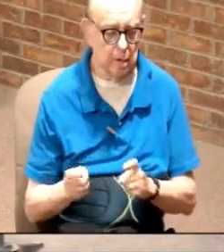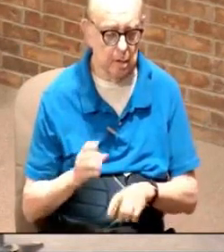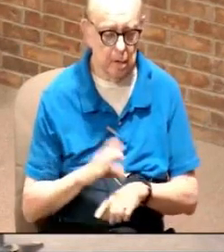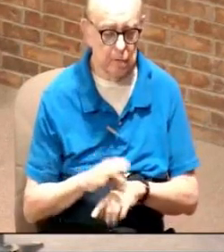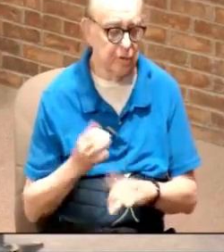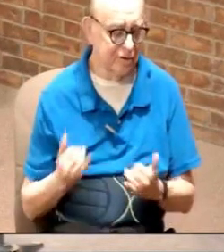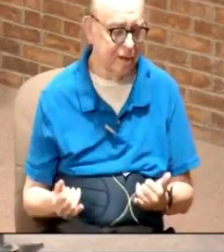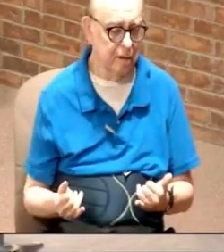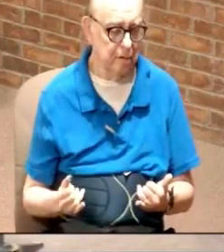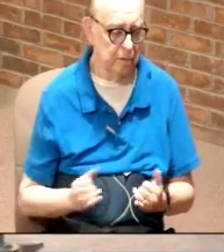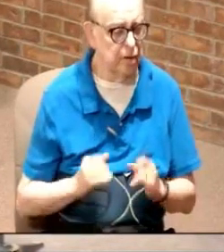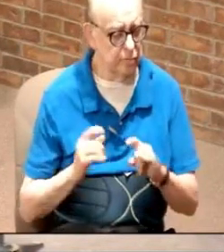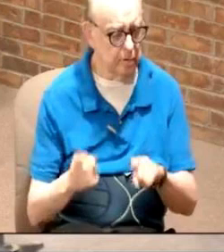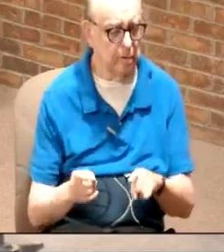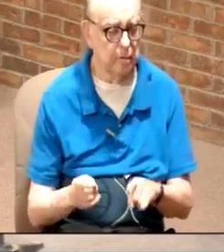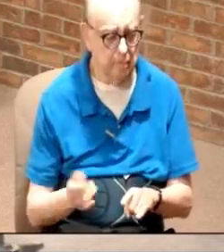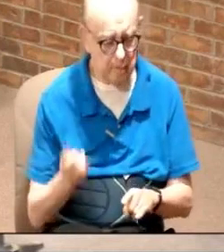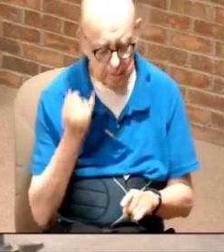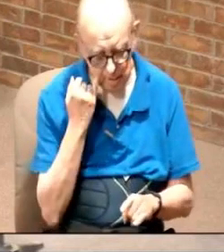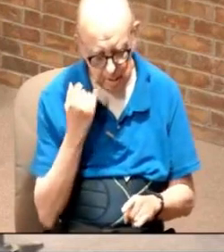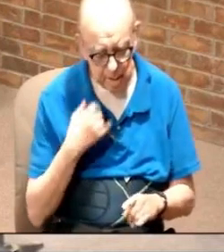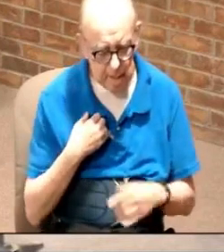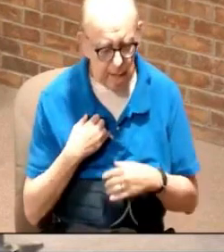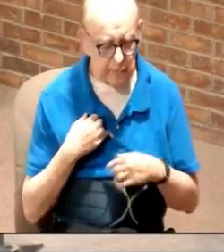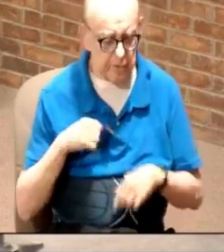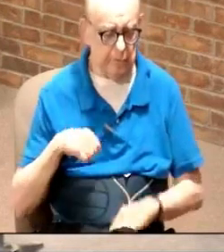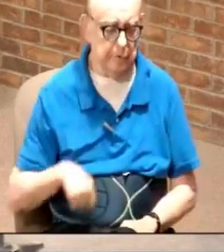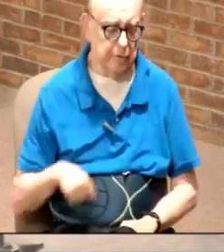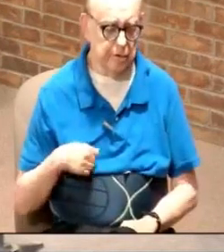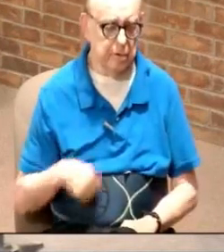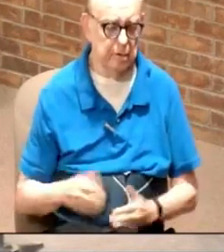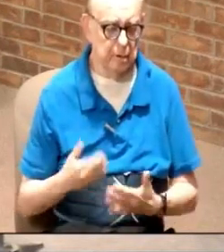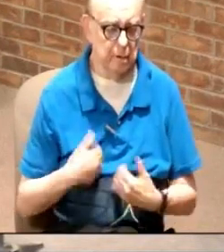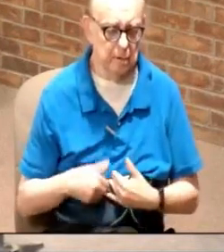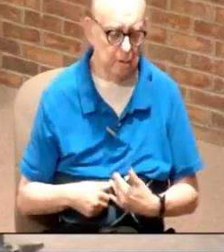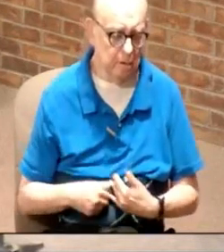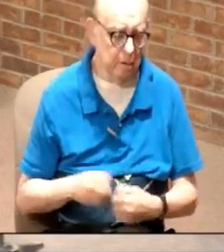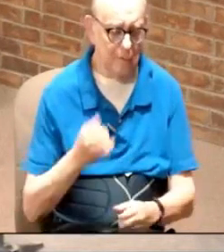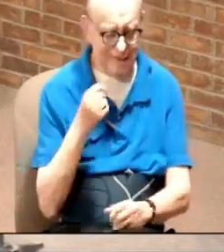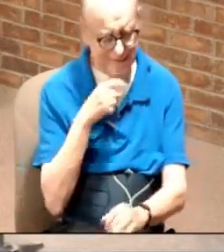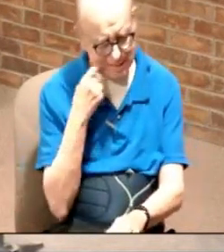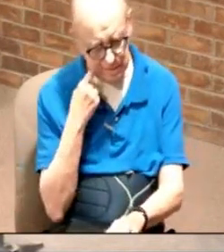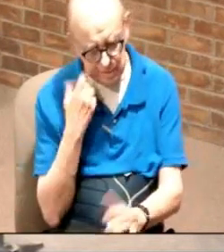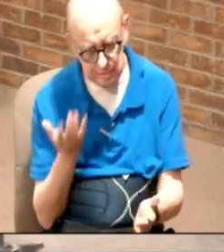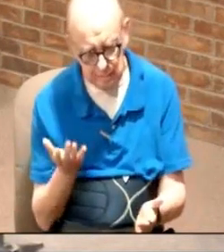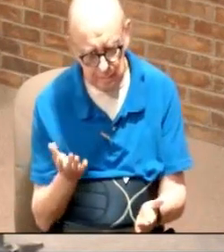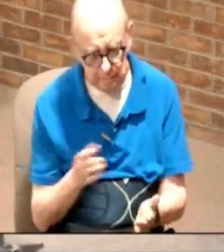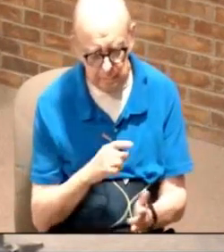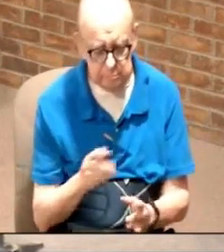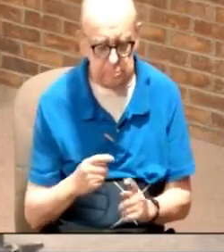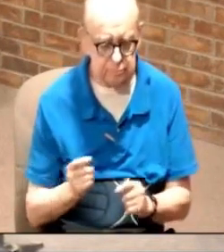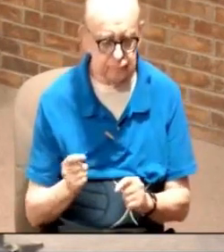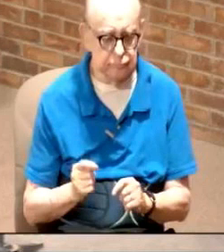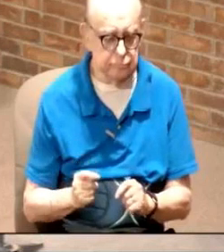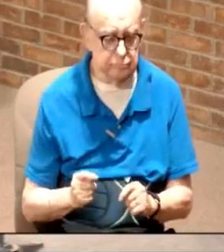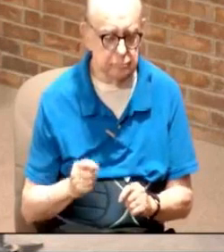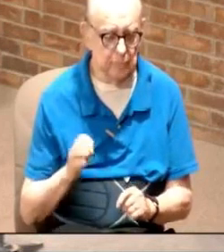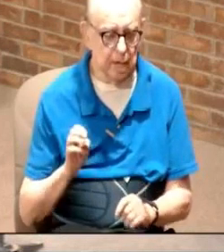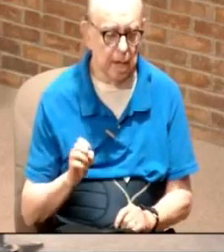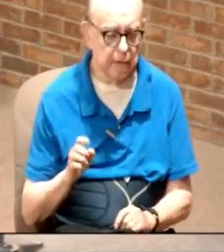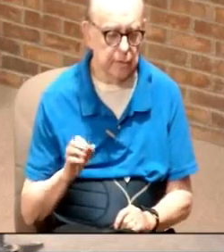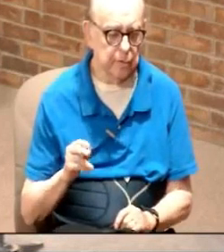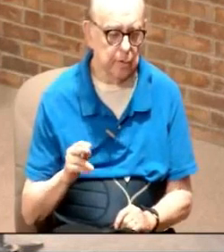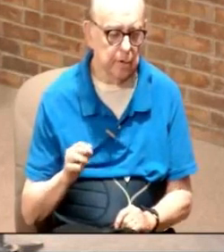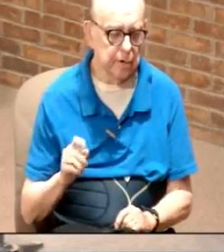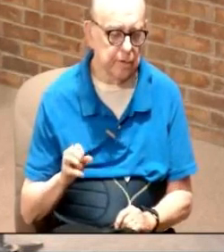are churches today that you go to if you suffer with depression, if you suffer with addictions. They will try to do exorcisms on